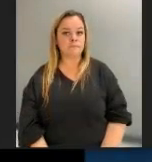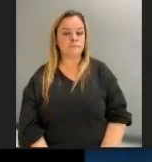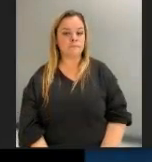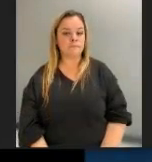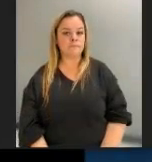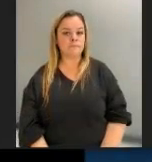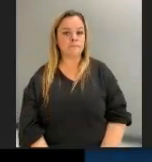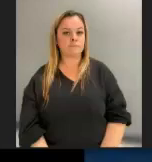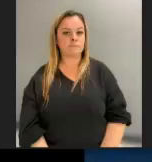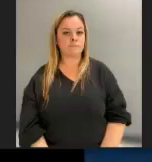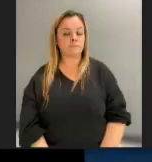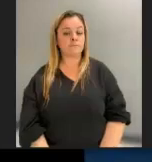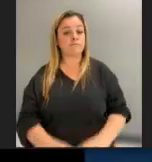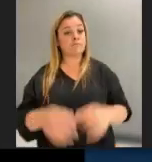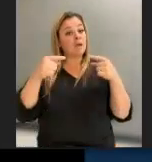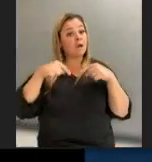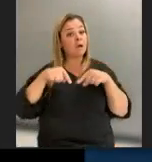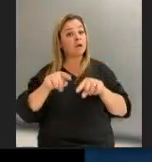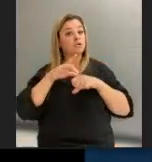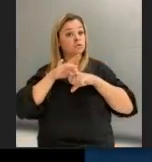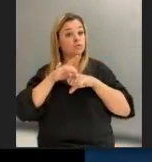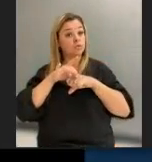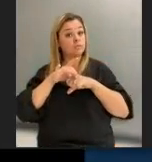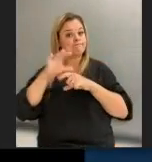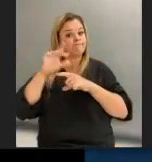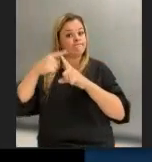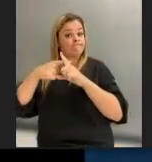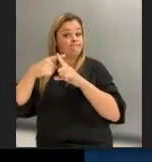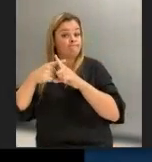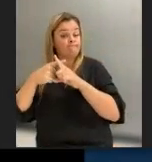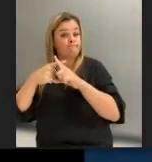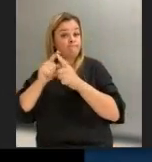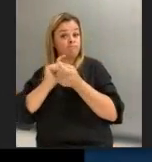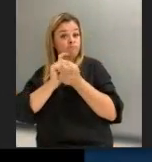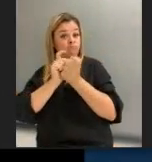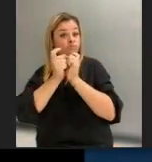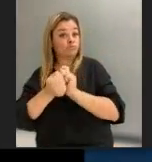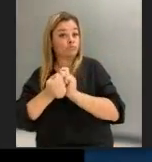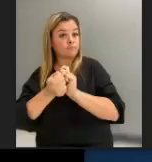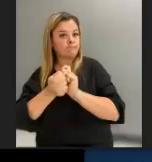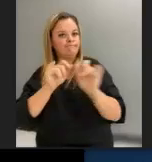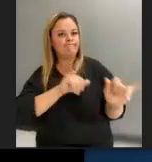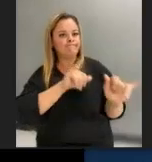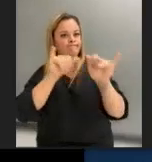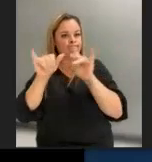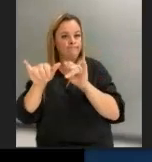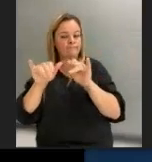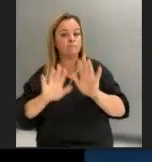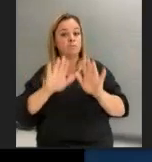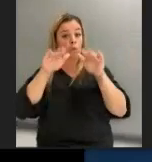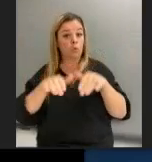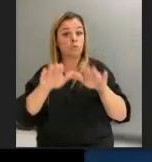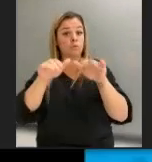As Earth's climate is changing, so is the ocean. Lowered levels of phytoplankton have